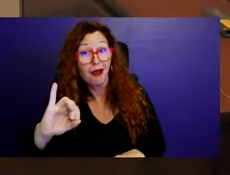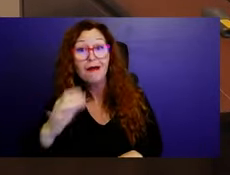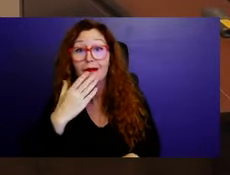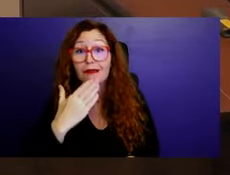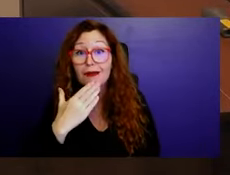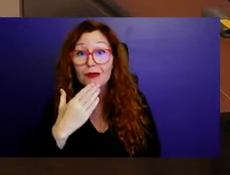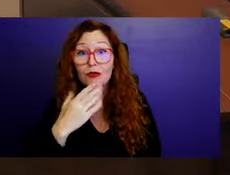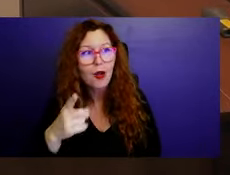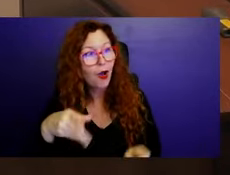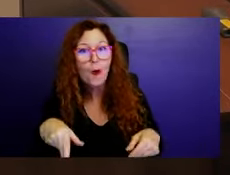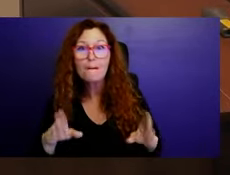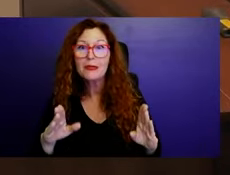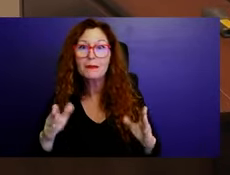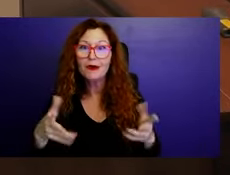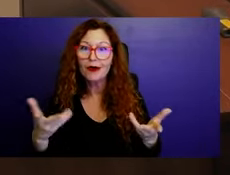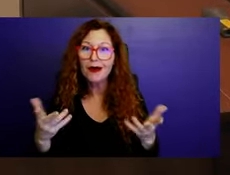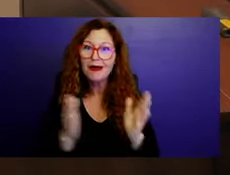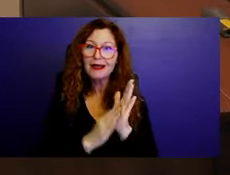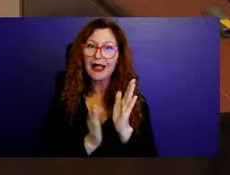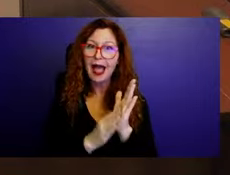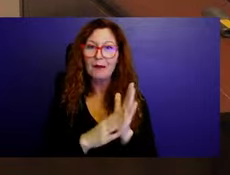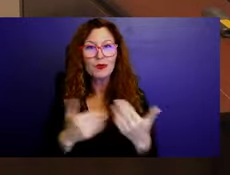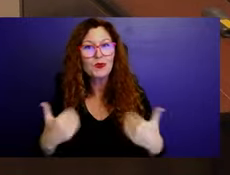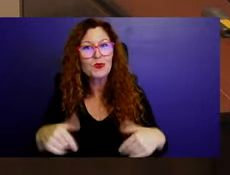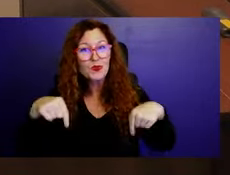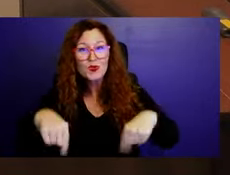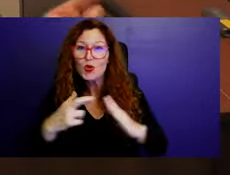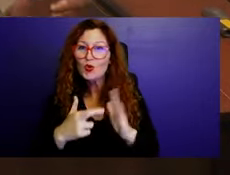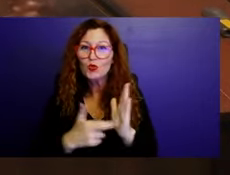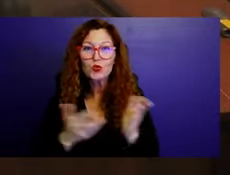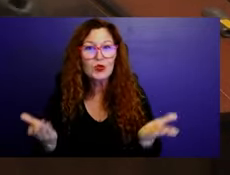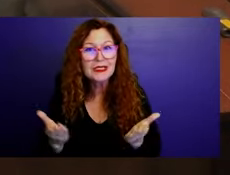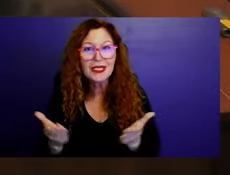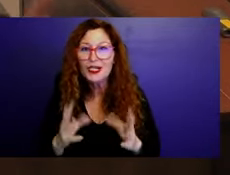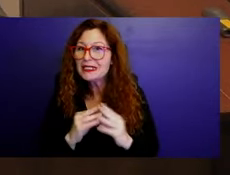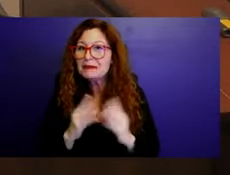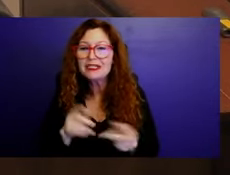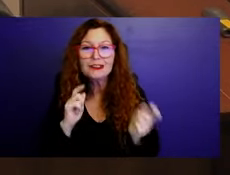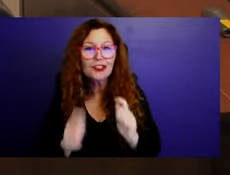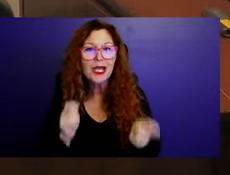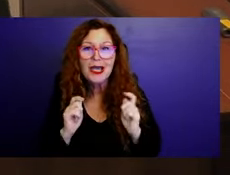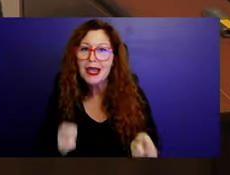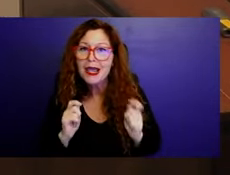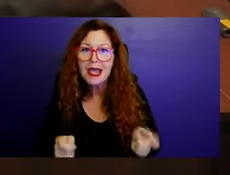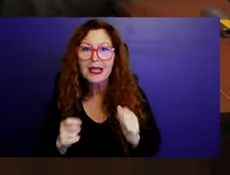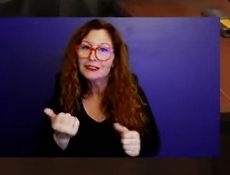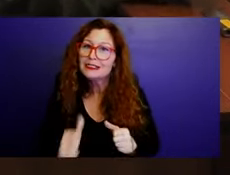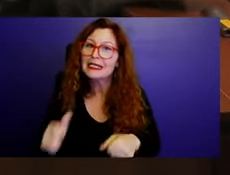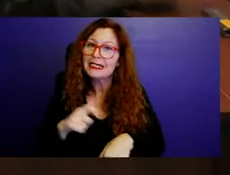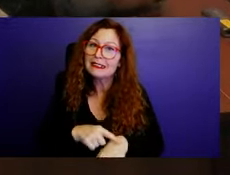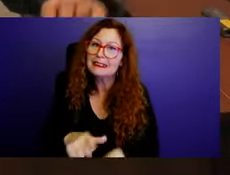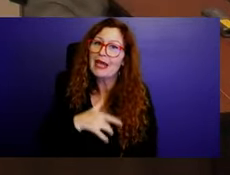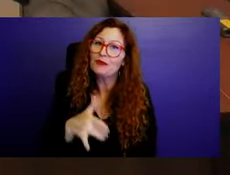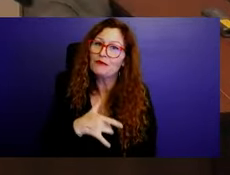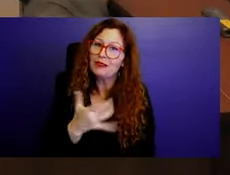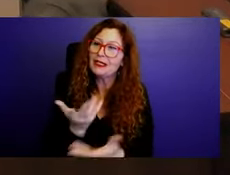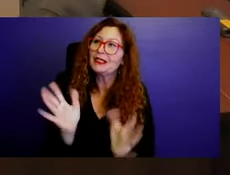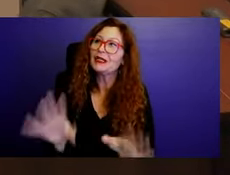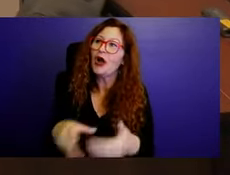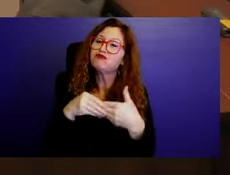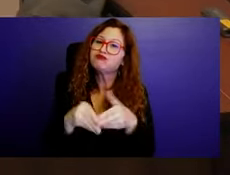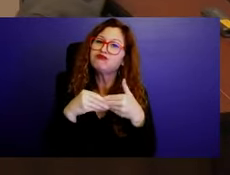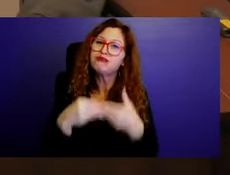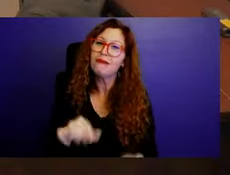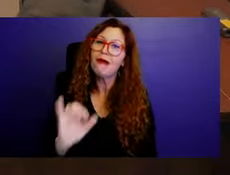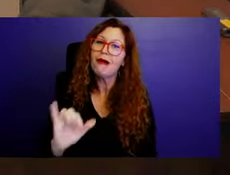Wow. It changes every time I come in here. So your rules change as you feel led to. Very interesting. The other thing I noticed